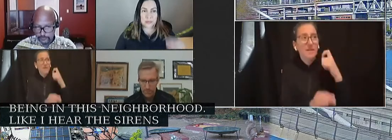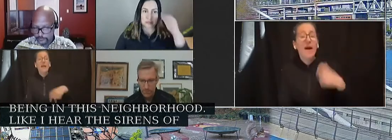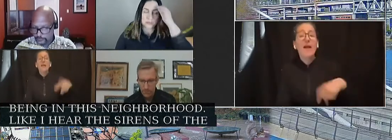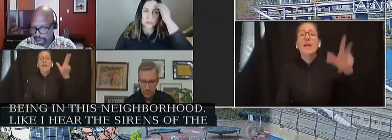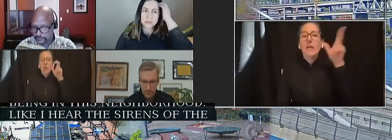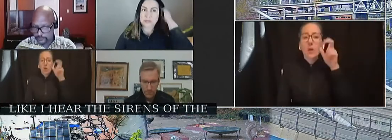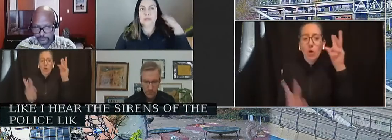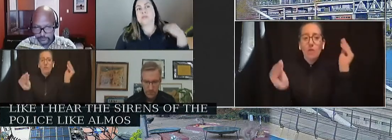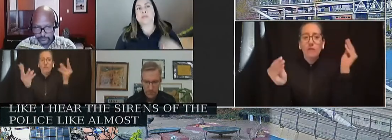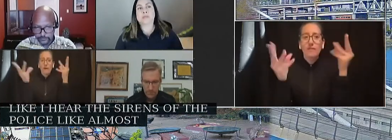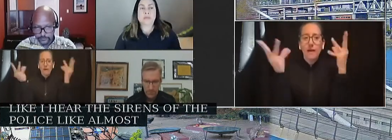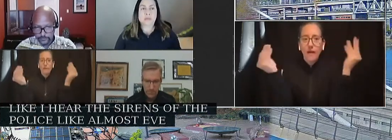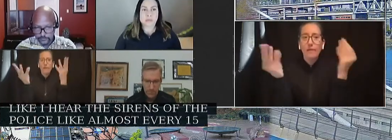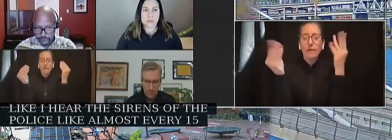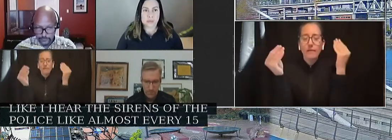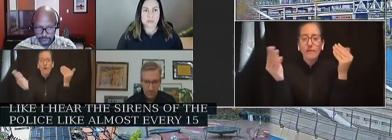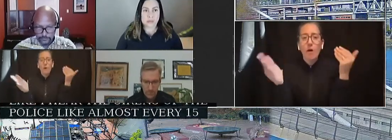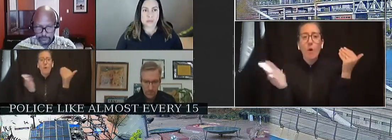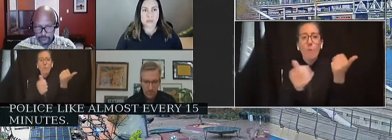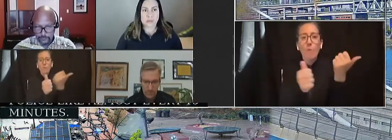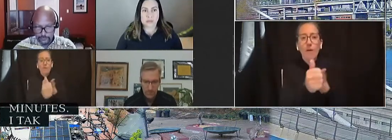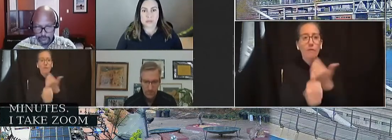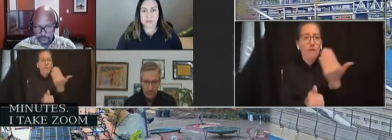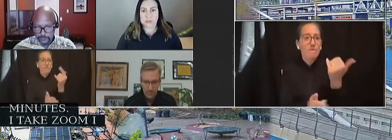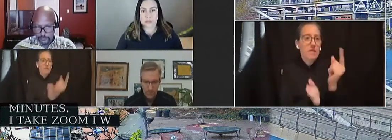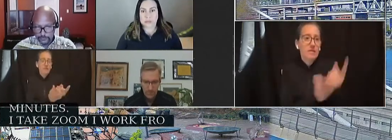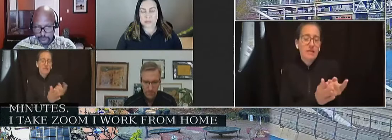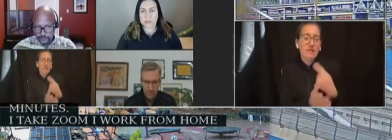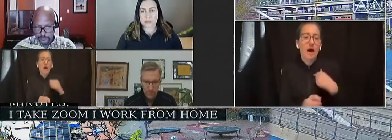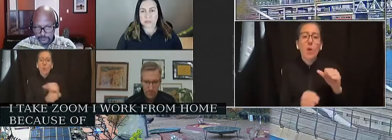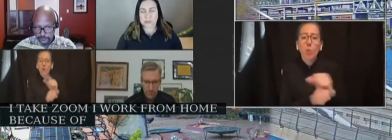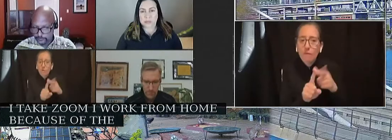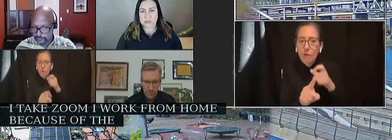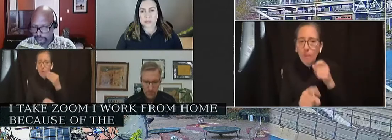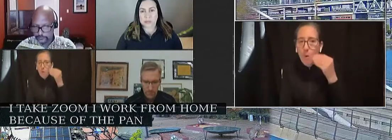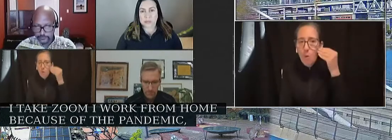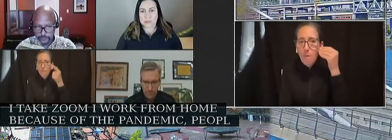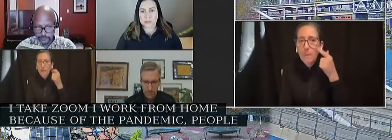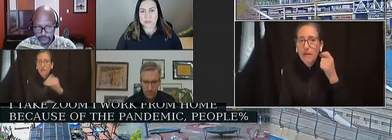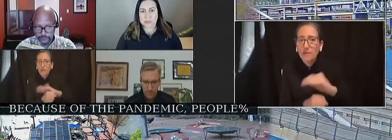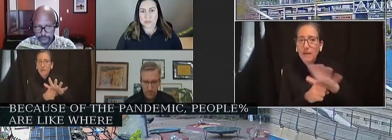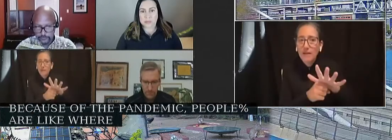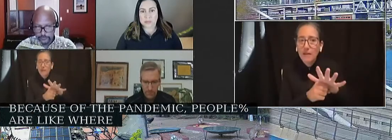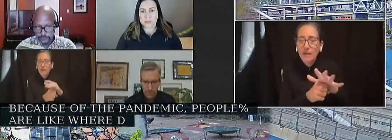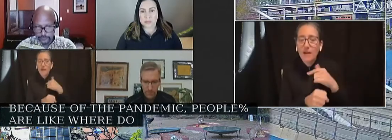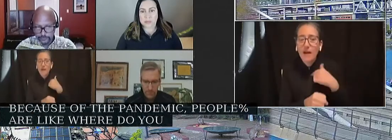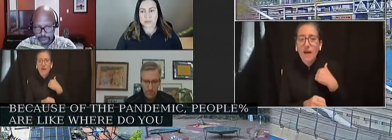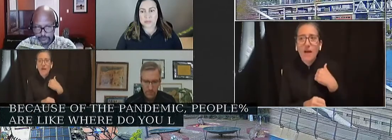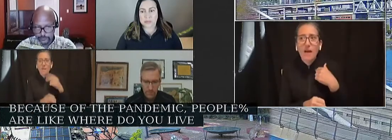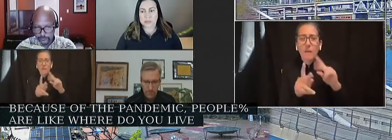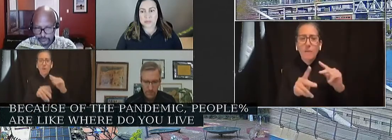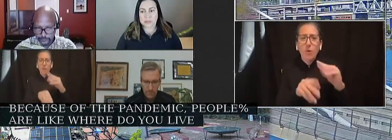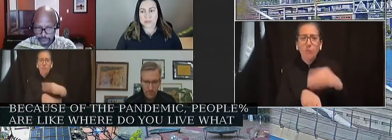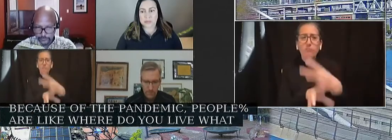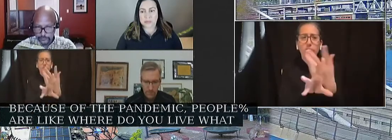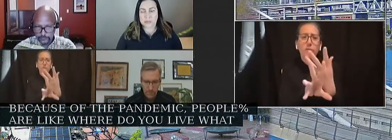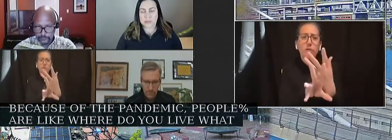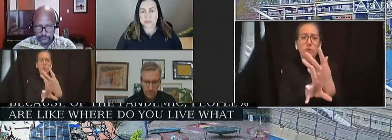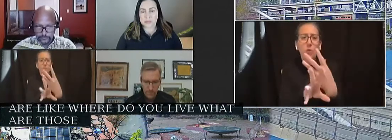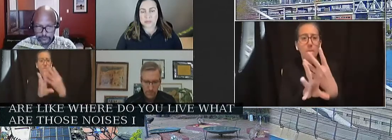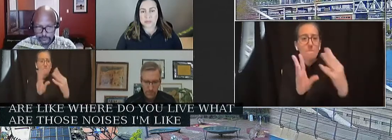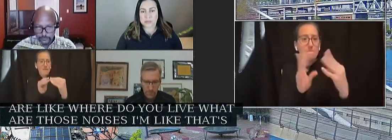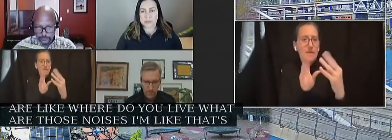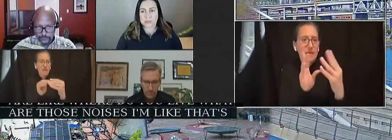every 15 minutes. I take Zoom. I work from home because of the pandemic. People are like, where do you live? What are those noises? I'm like, that's the police.